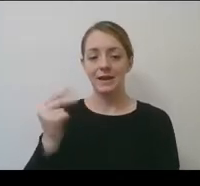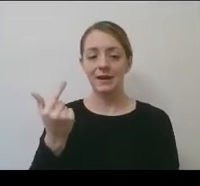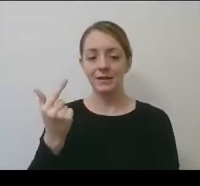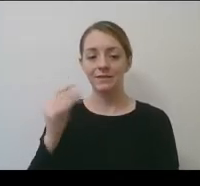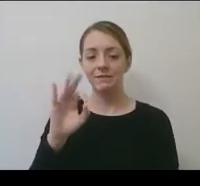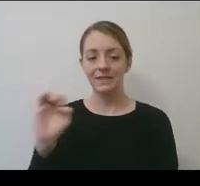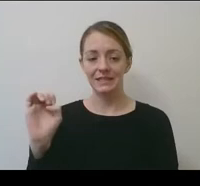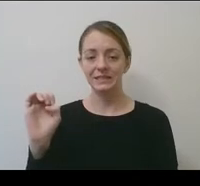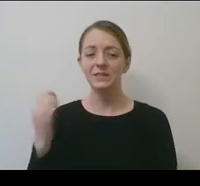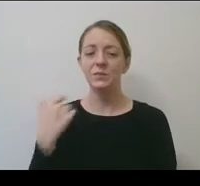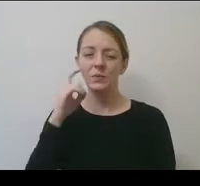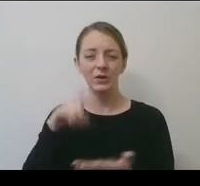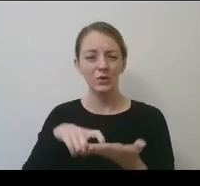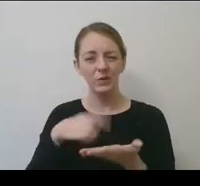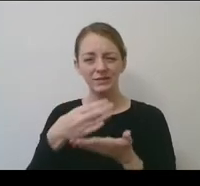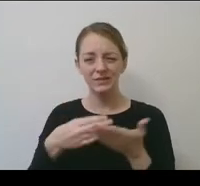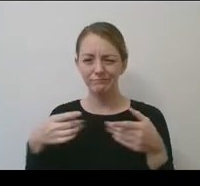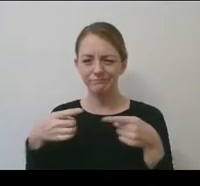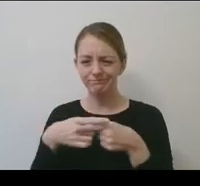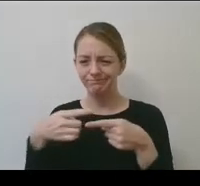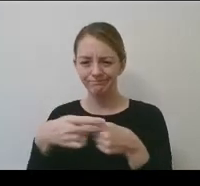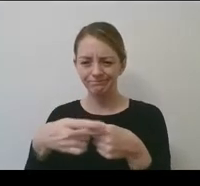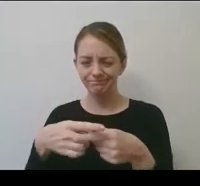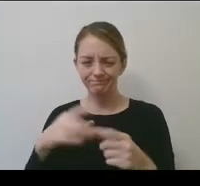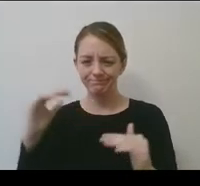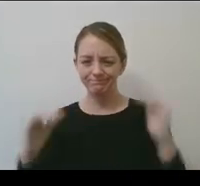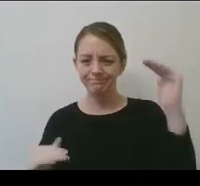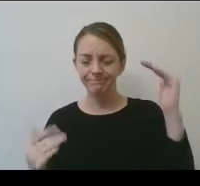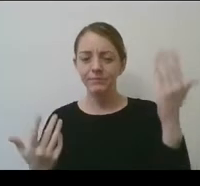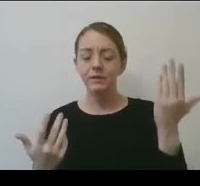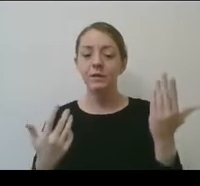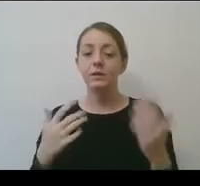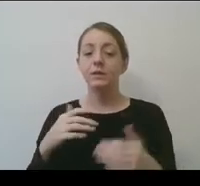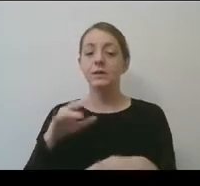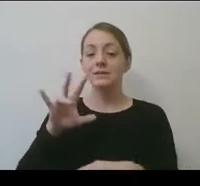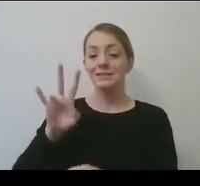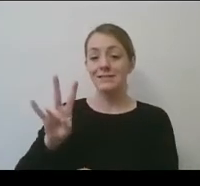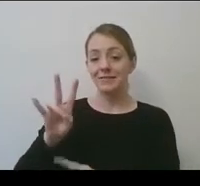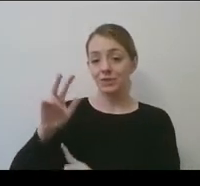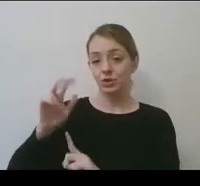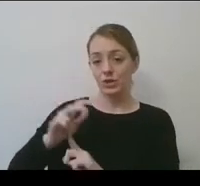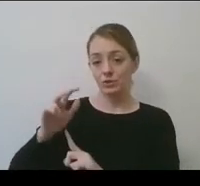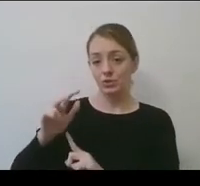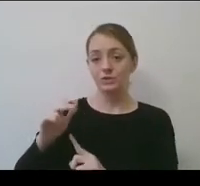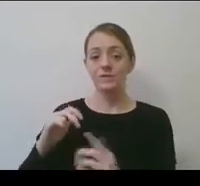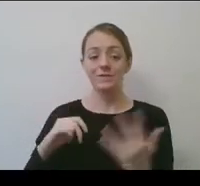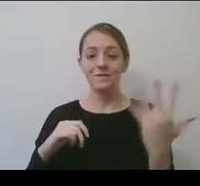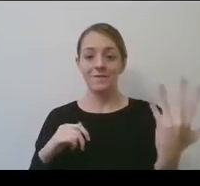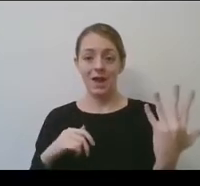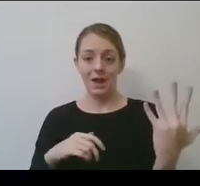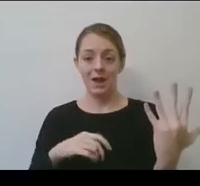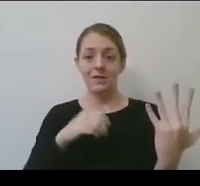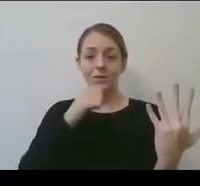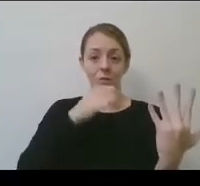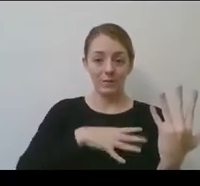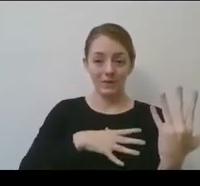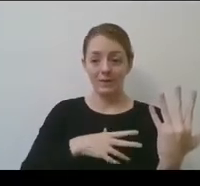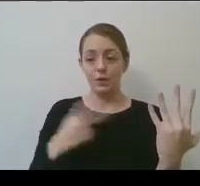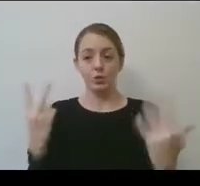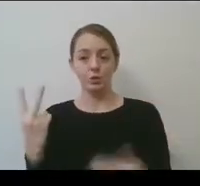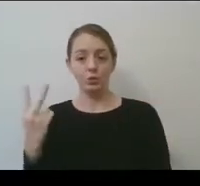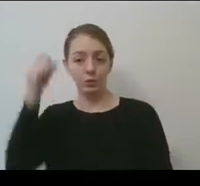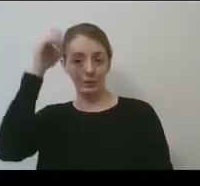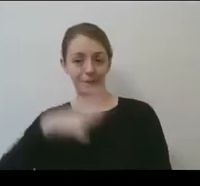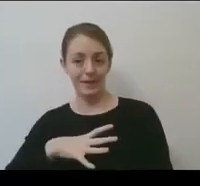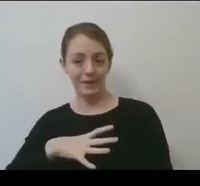discrepancies and we found that in seven championships, it was actually five women's and two of the men's championships. So, and that was across, um,